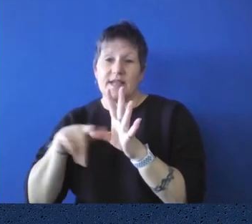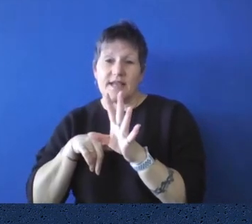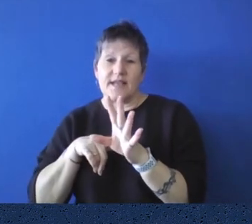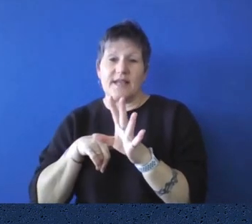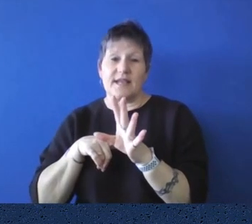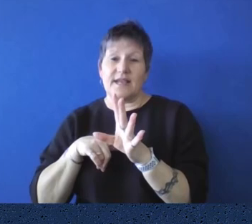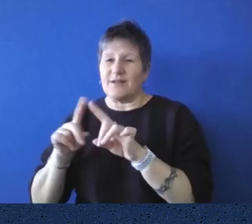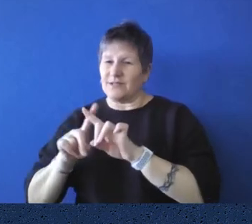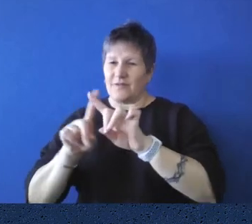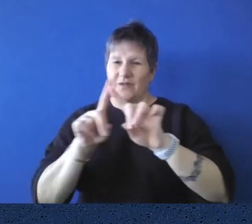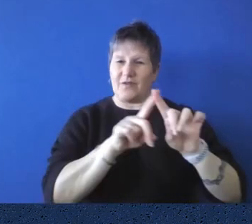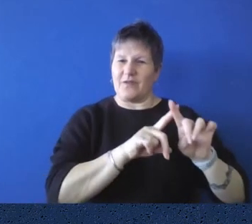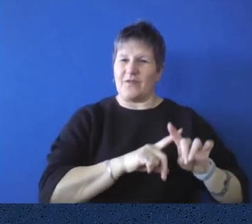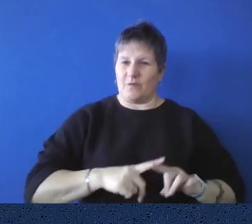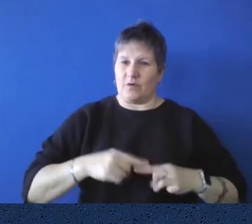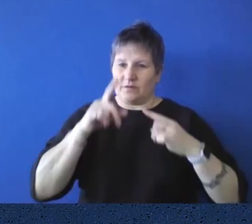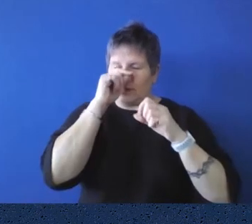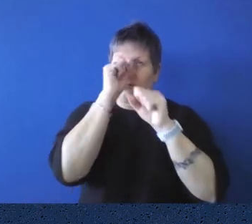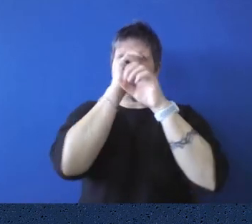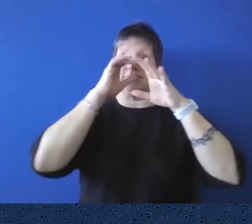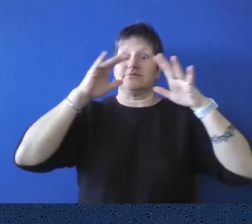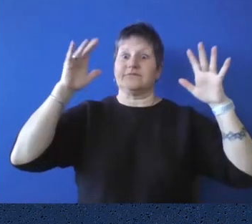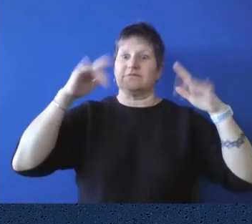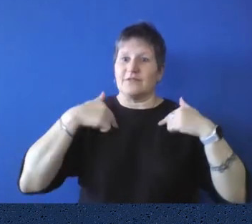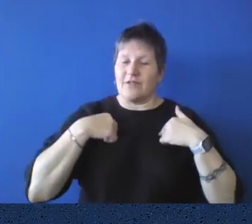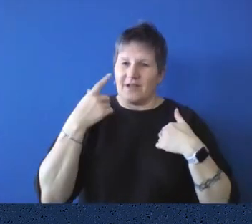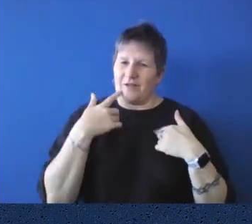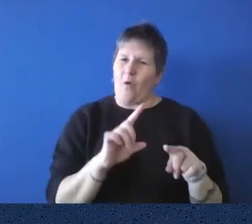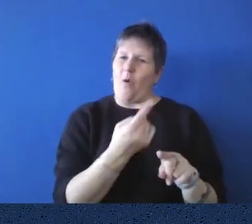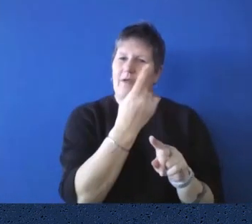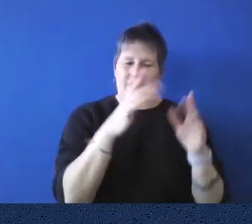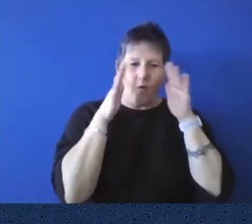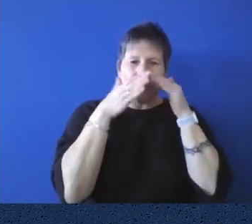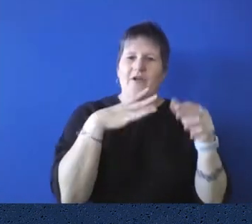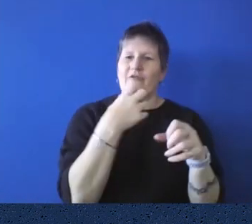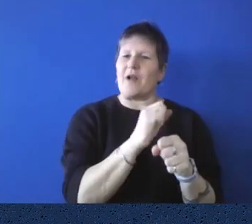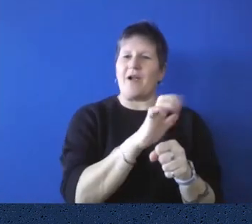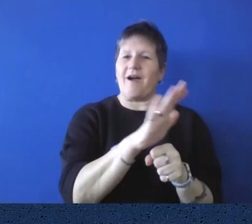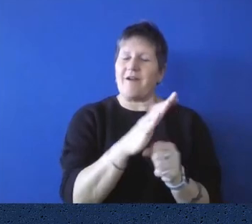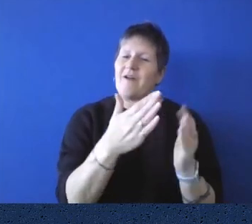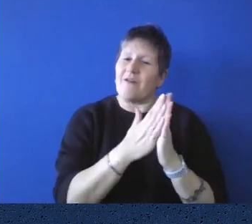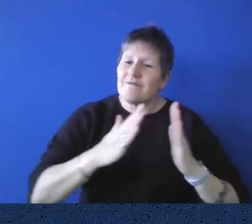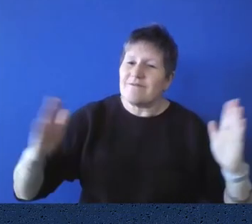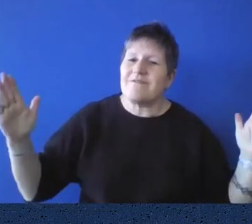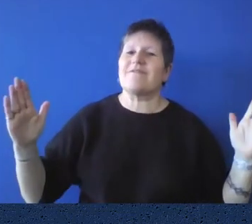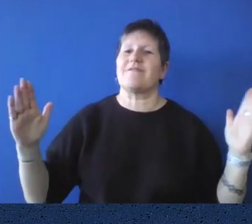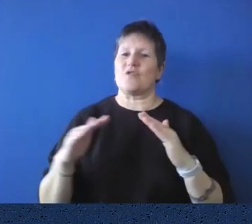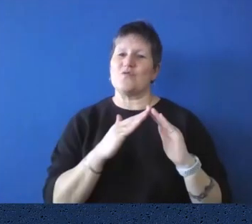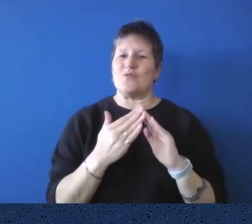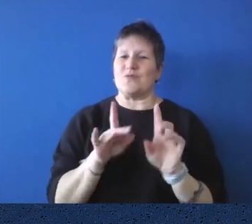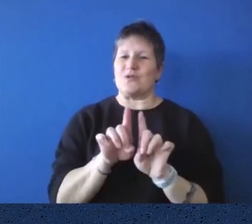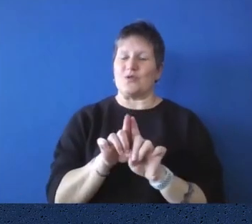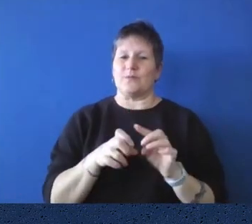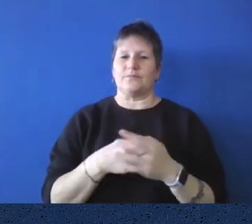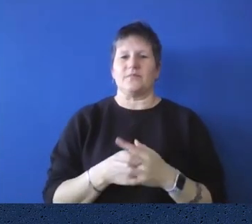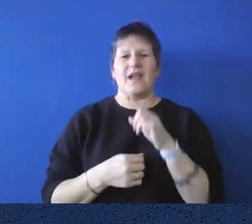things that you would imagine were necessary for running a Parliament. And that original committee that, that, that formed, that included some of the